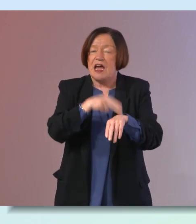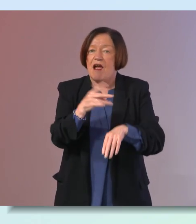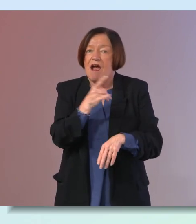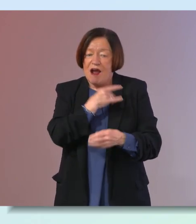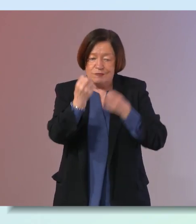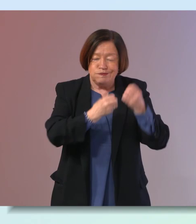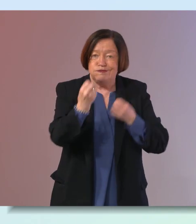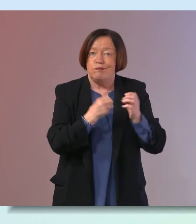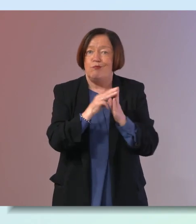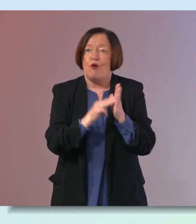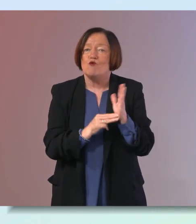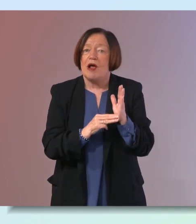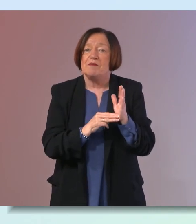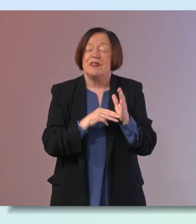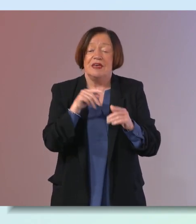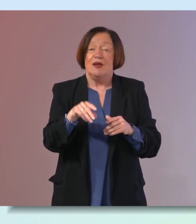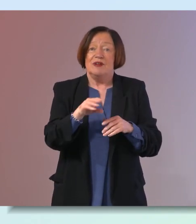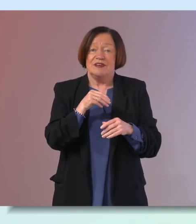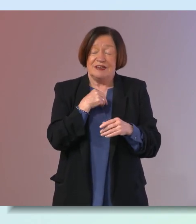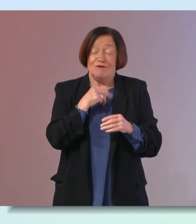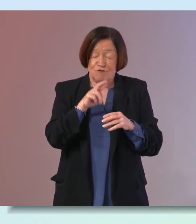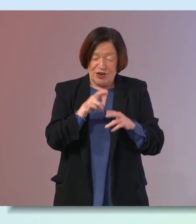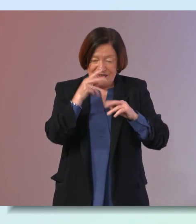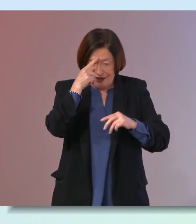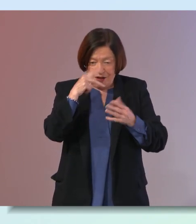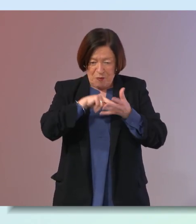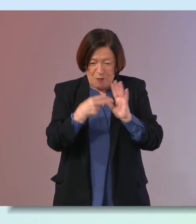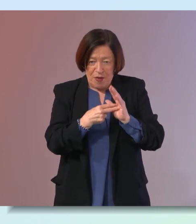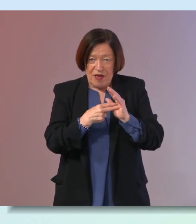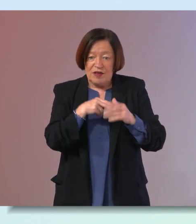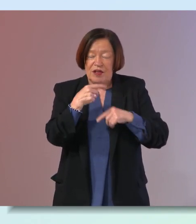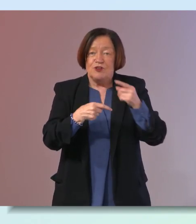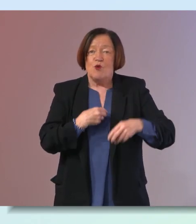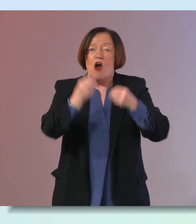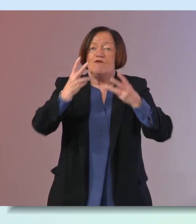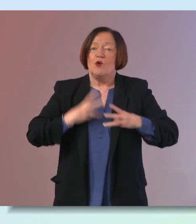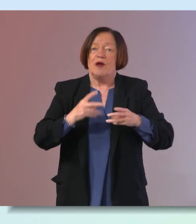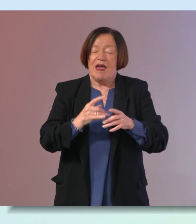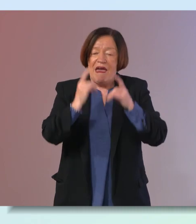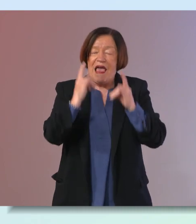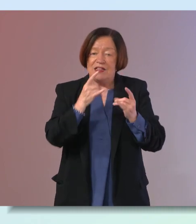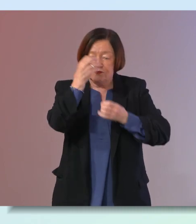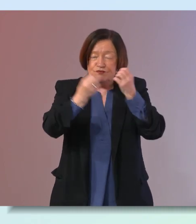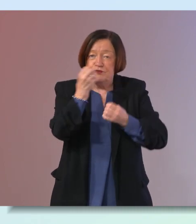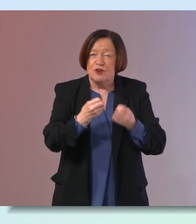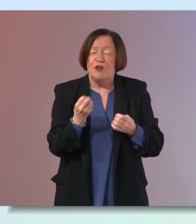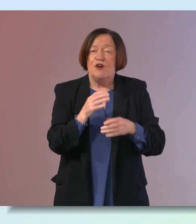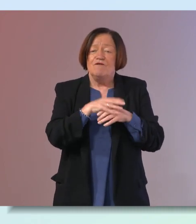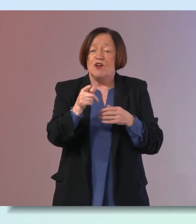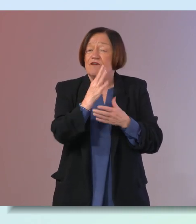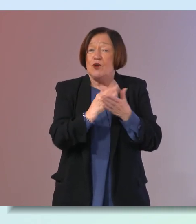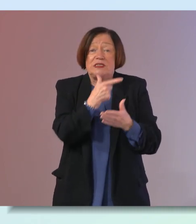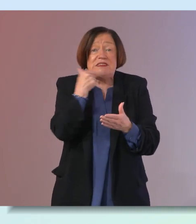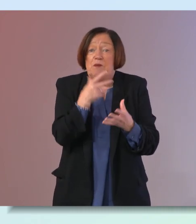screening program it would seem very very logical to offer women um a health screen and for some a few